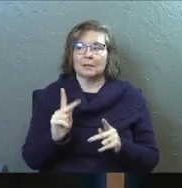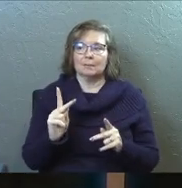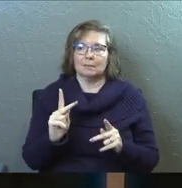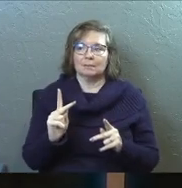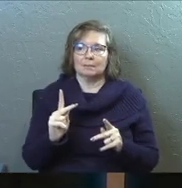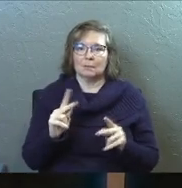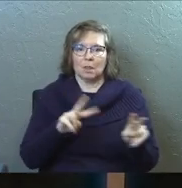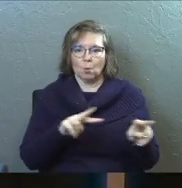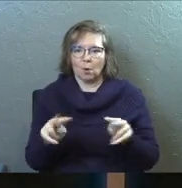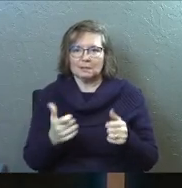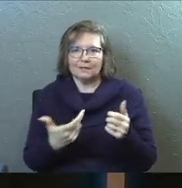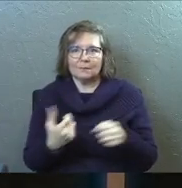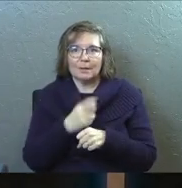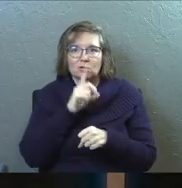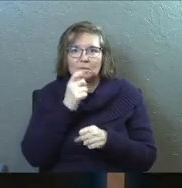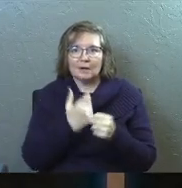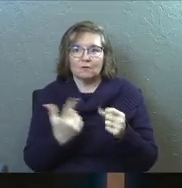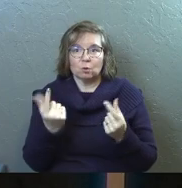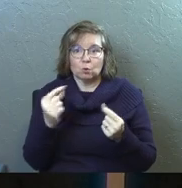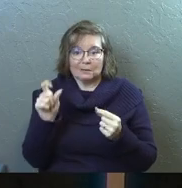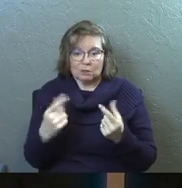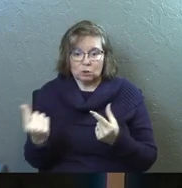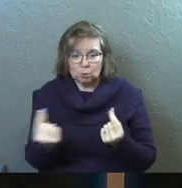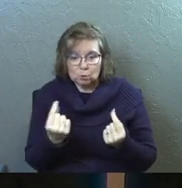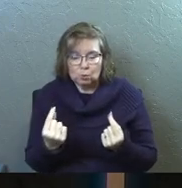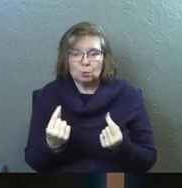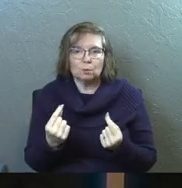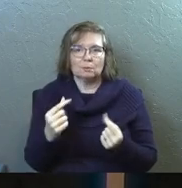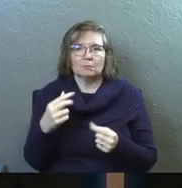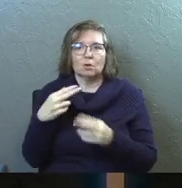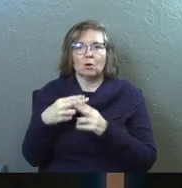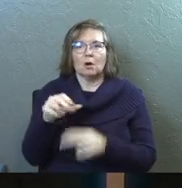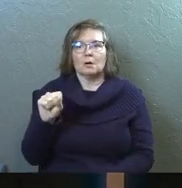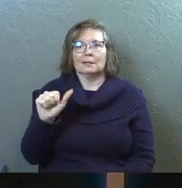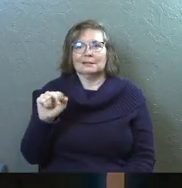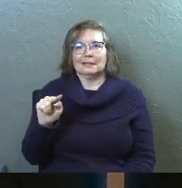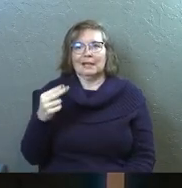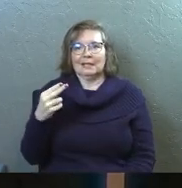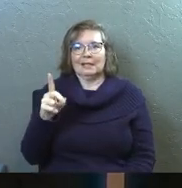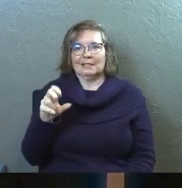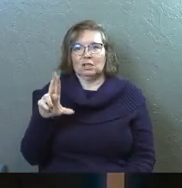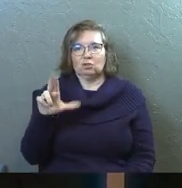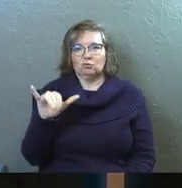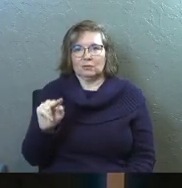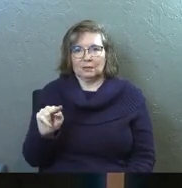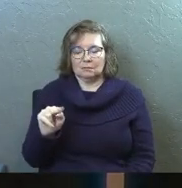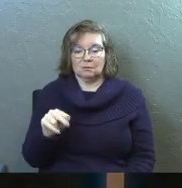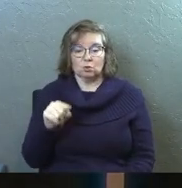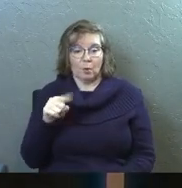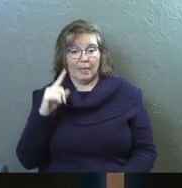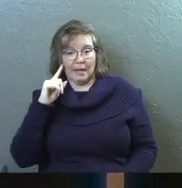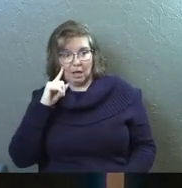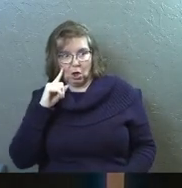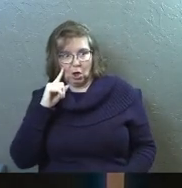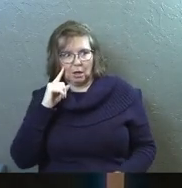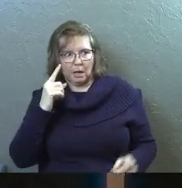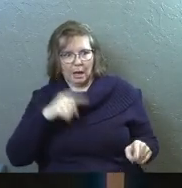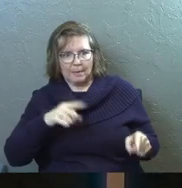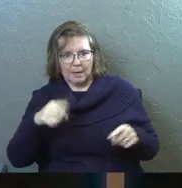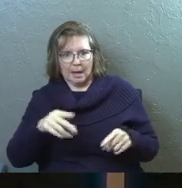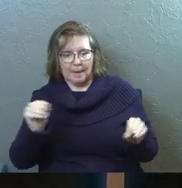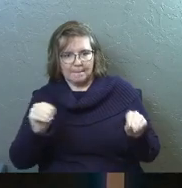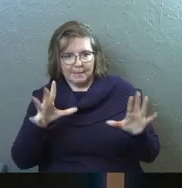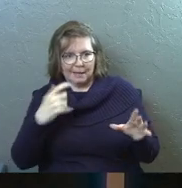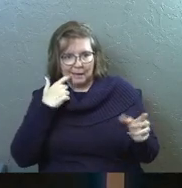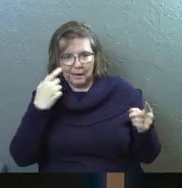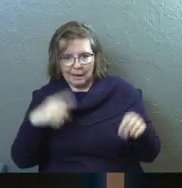watching everything, making sure everybody's doing what they need to do. And so they hear about all this stuff happening. That miracles